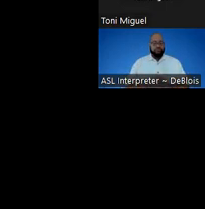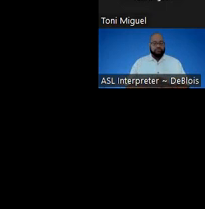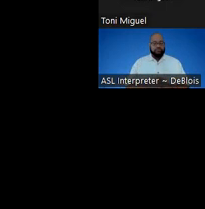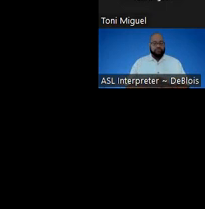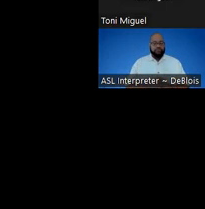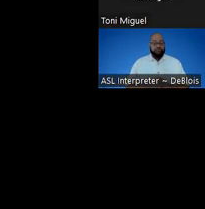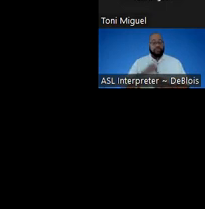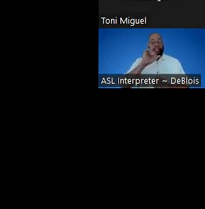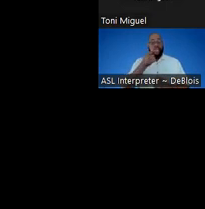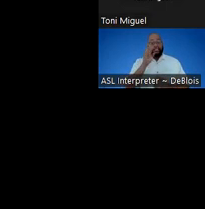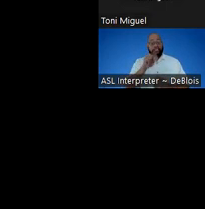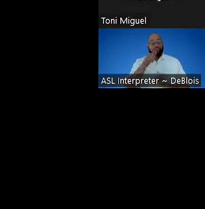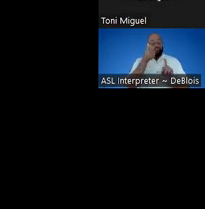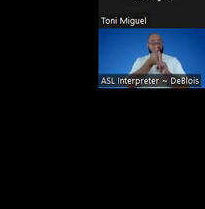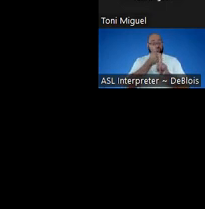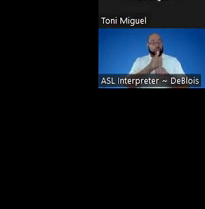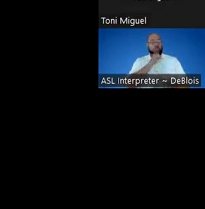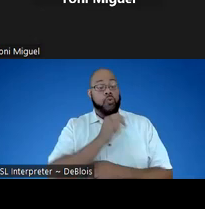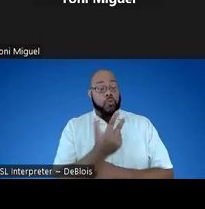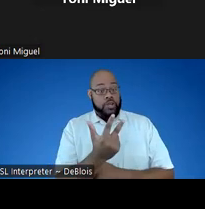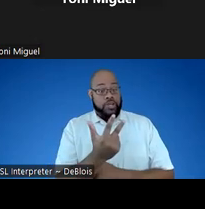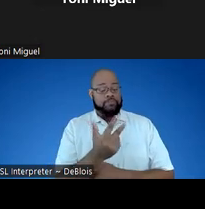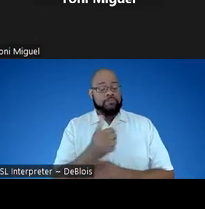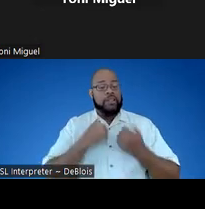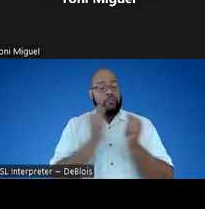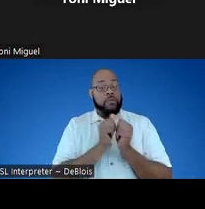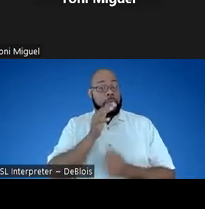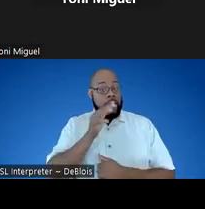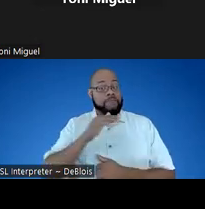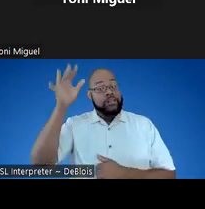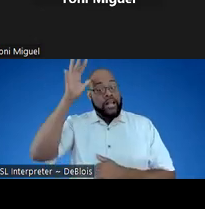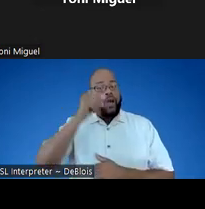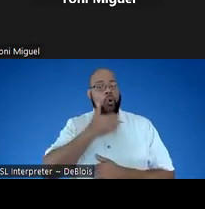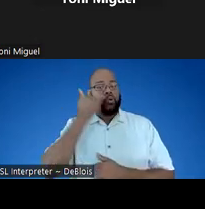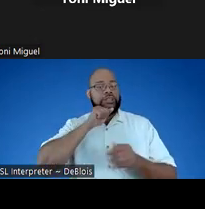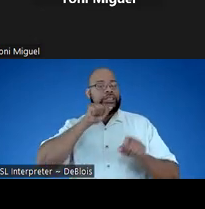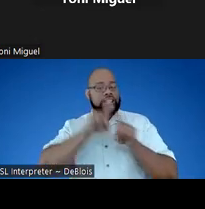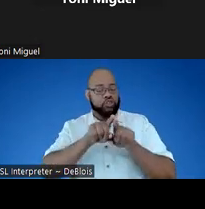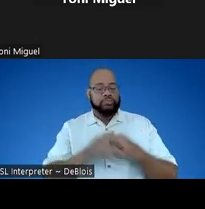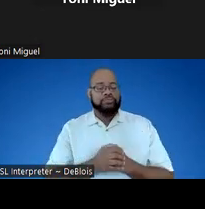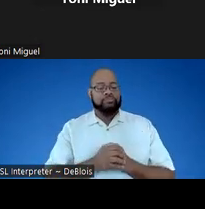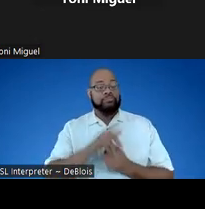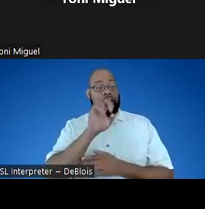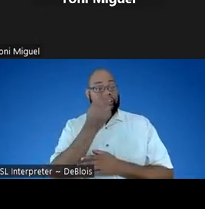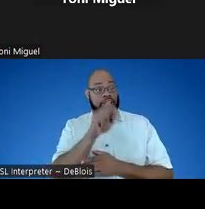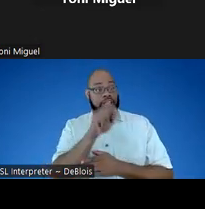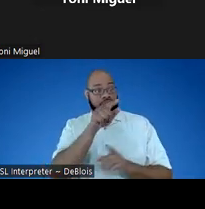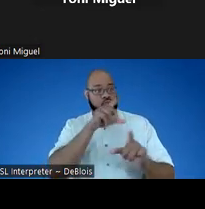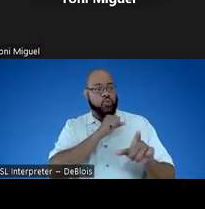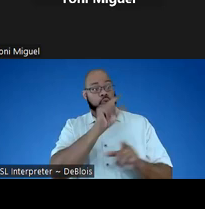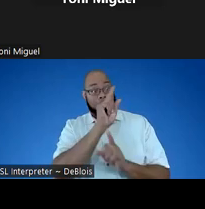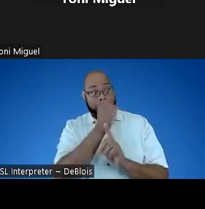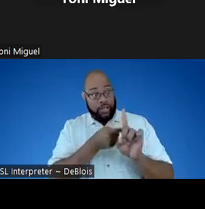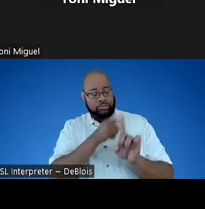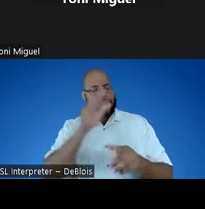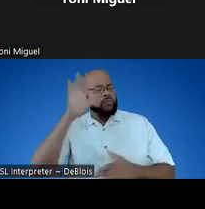Kingston. Kingston is a three-year-old boy who lives with his mom, dad, and older sister. When Kingston was 20 months old, his